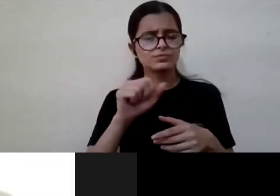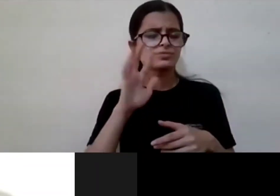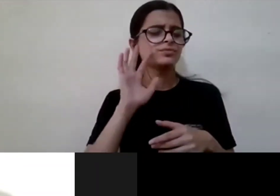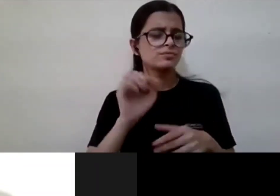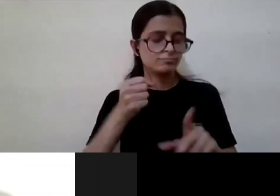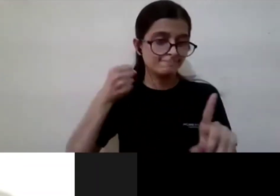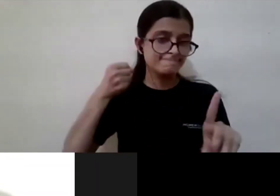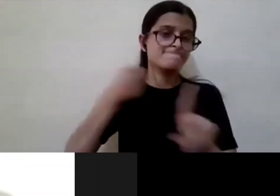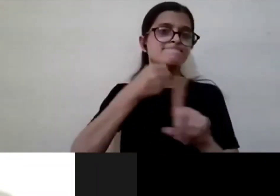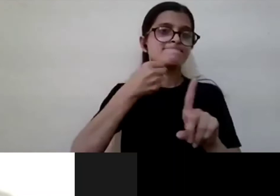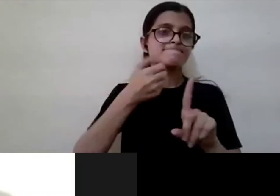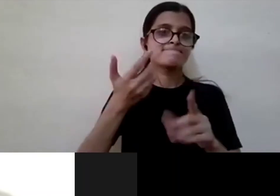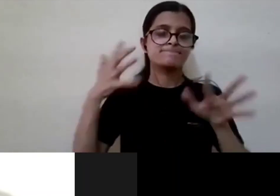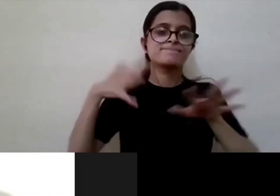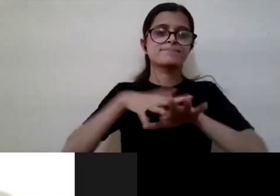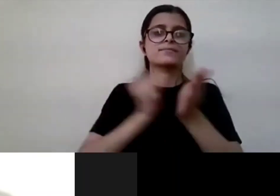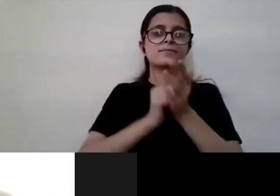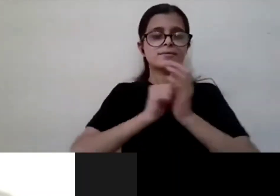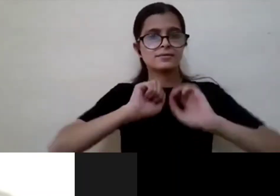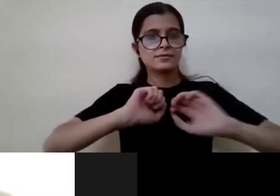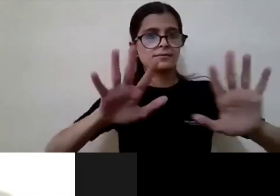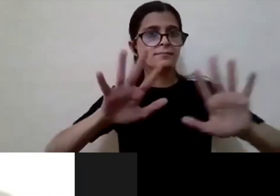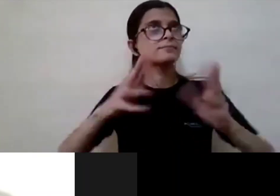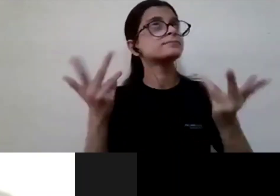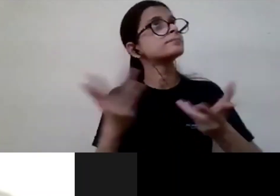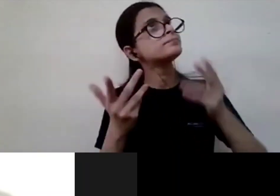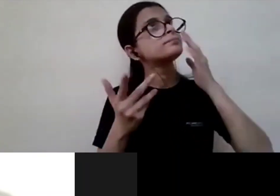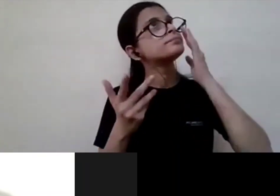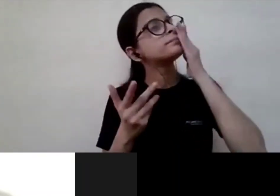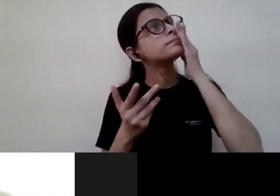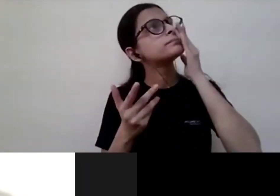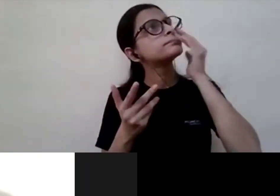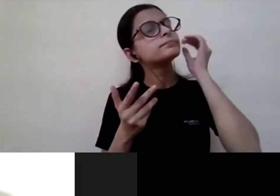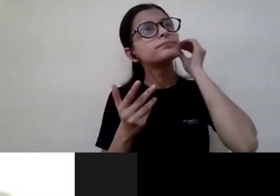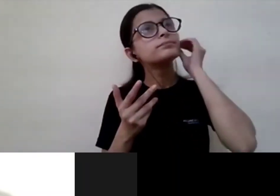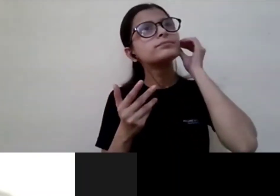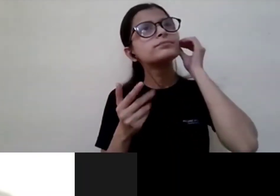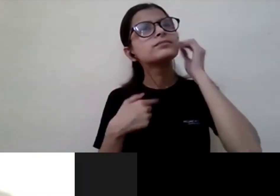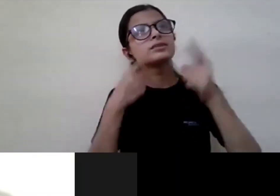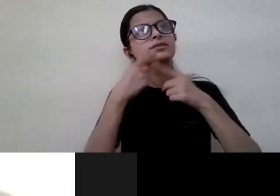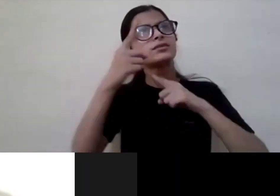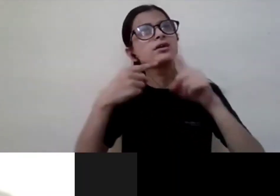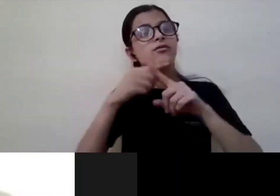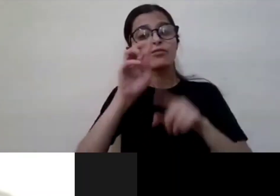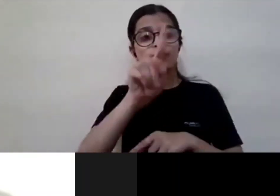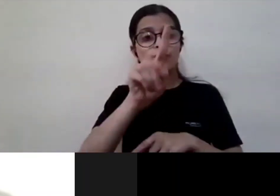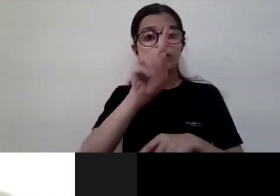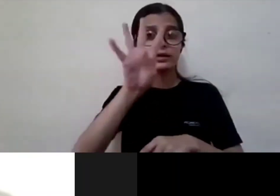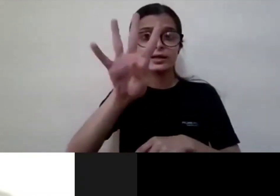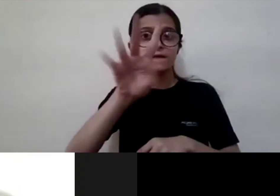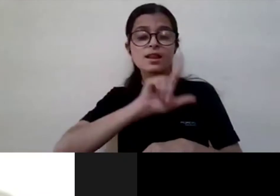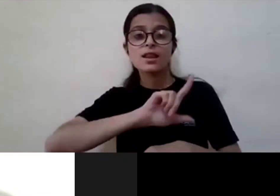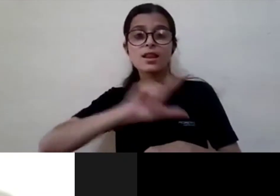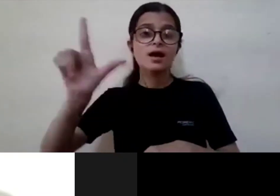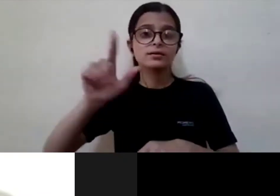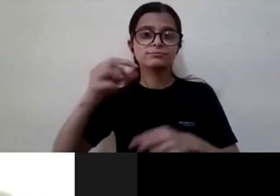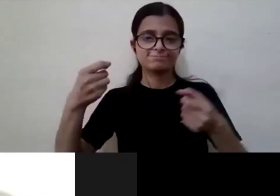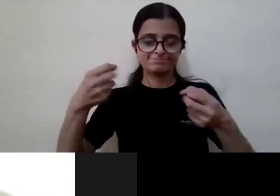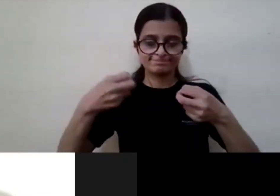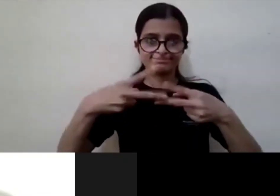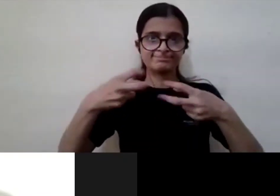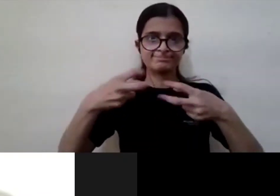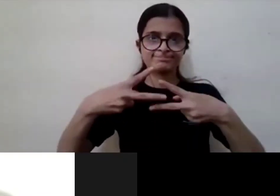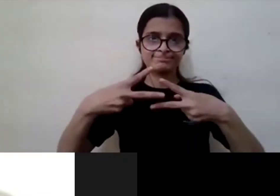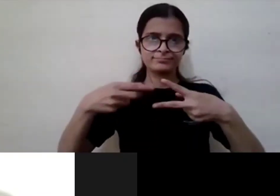is happening with inclusive publishing is that uh then i i talked about 14 lakh titles uh